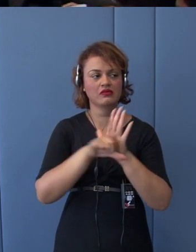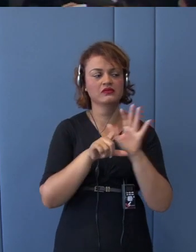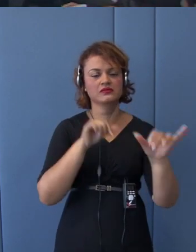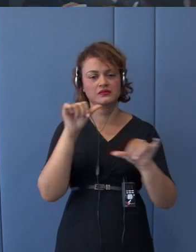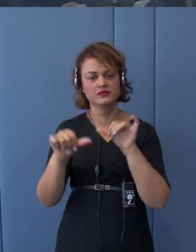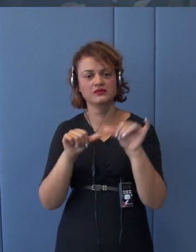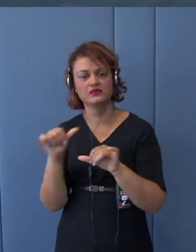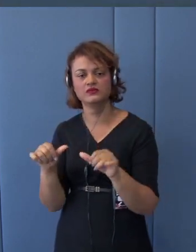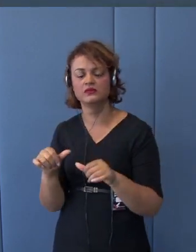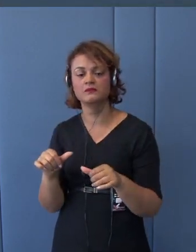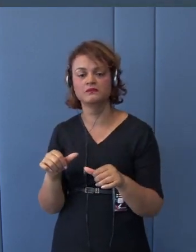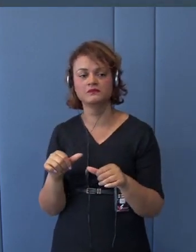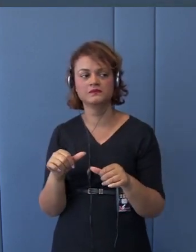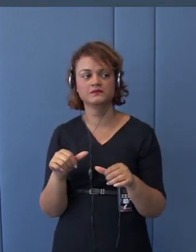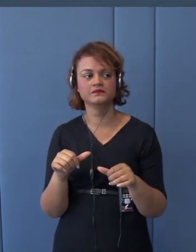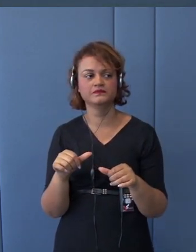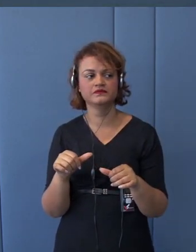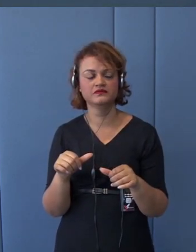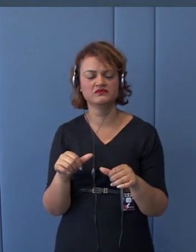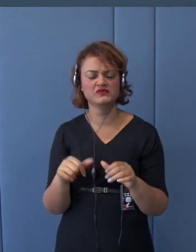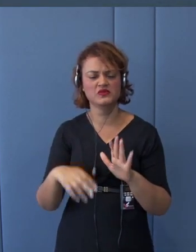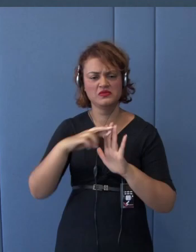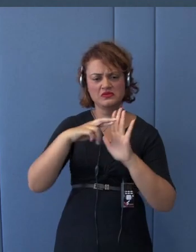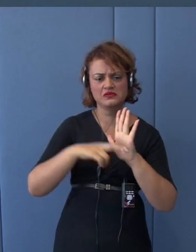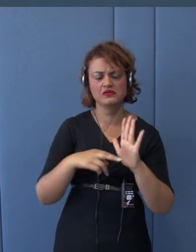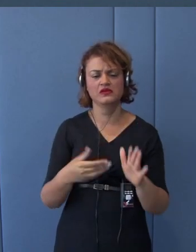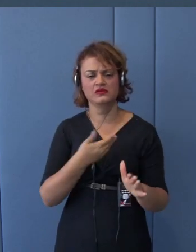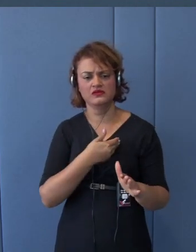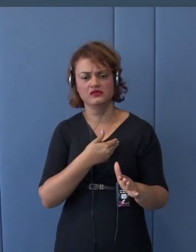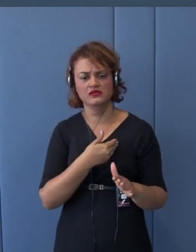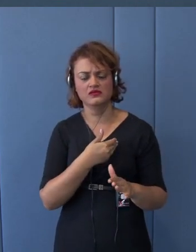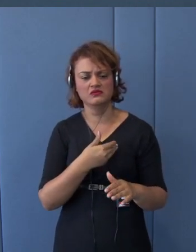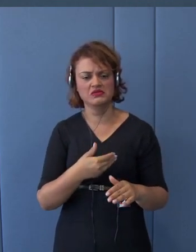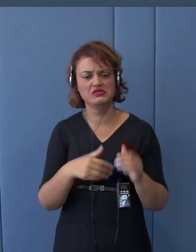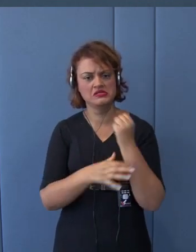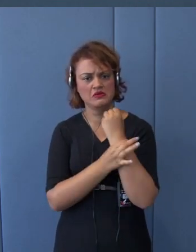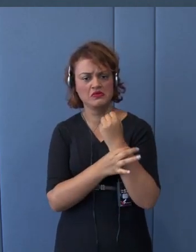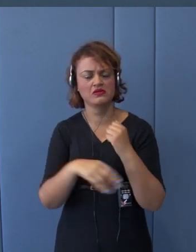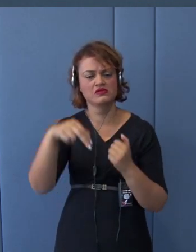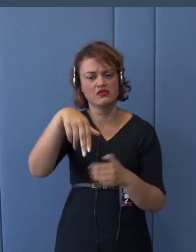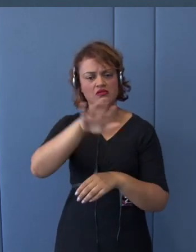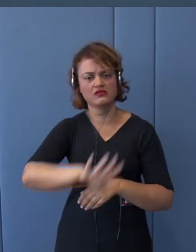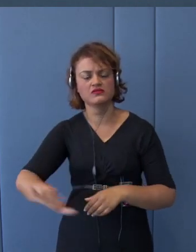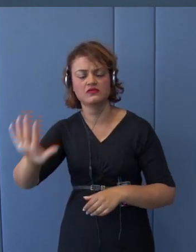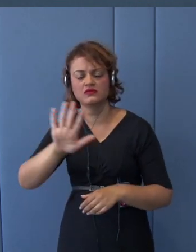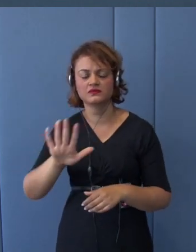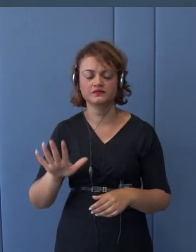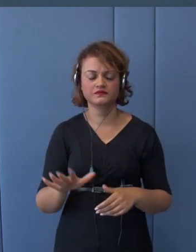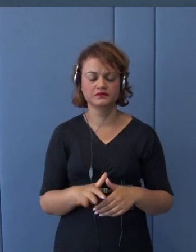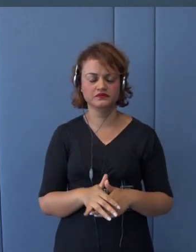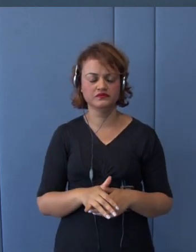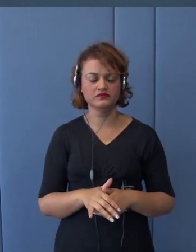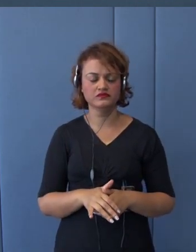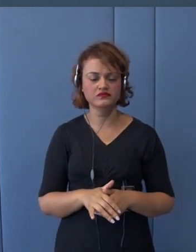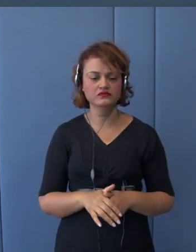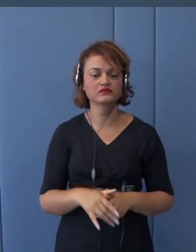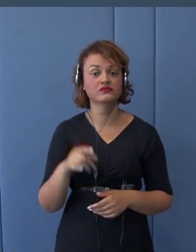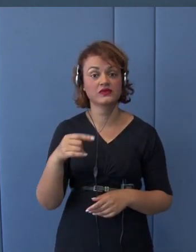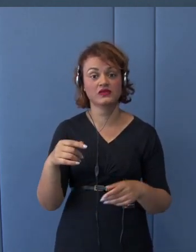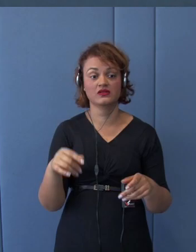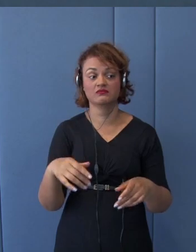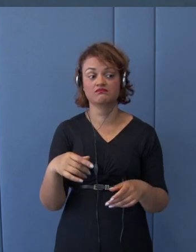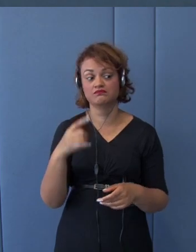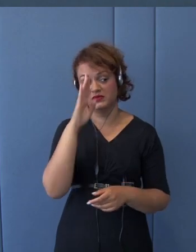deal with China's trade, particularly on the issue of steel and